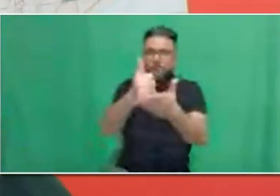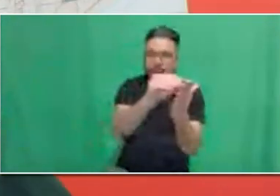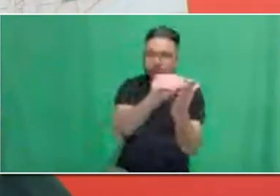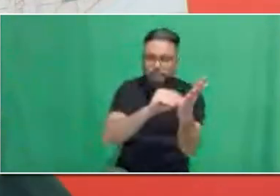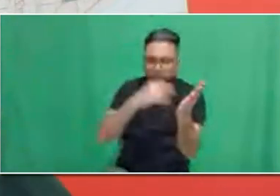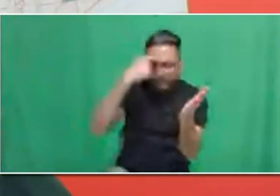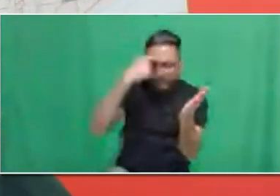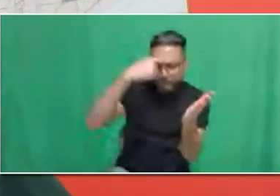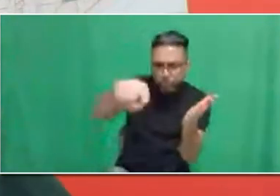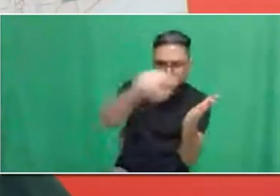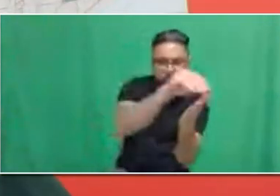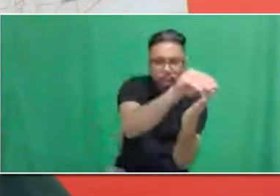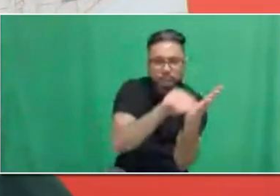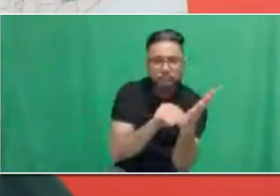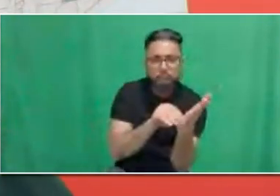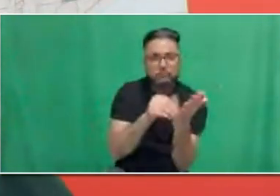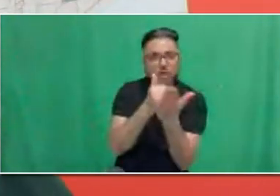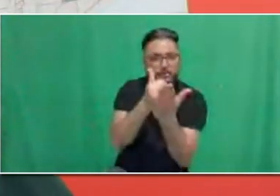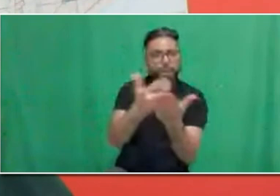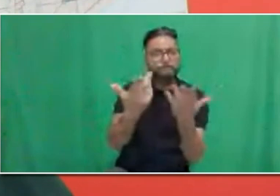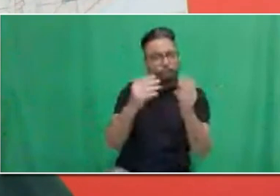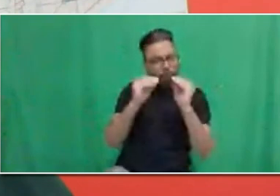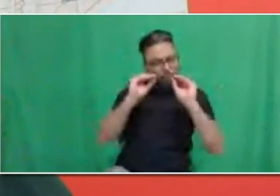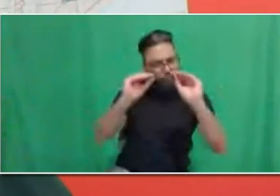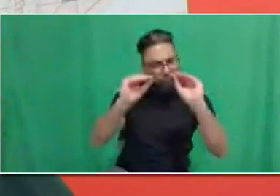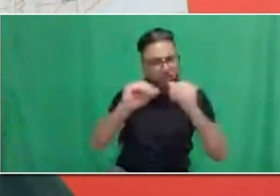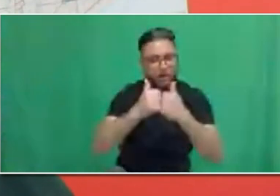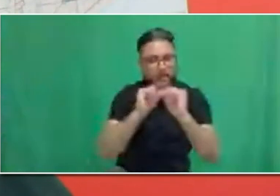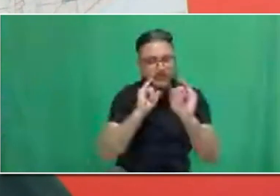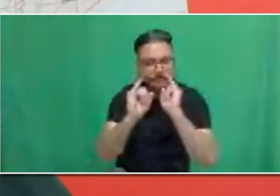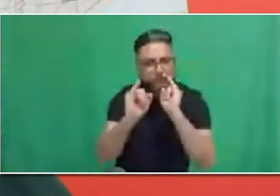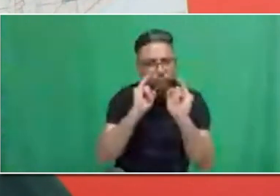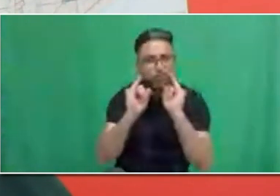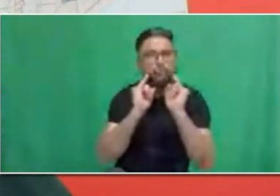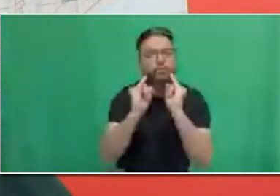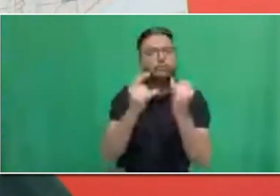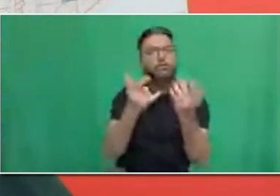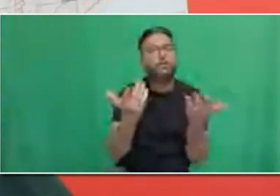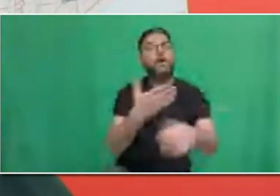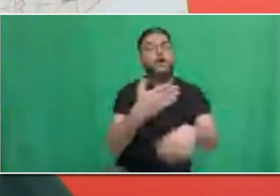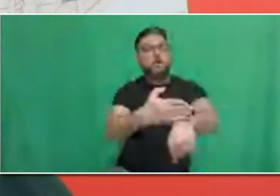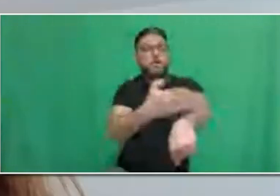Thank you. So, here's another one. What happens if I don't have a G license?